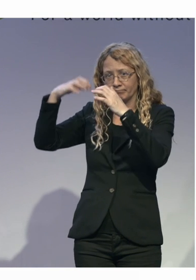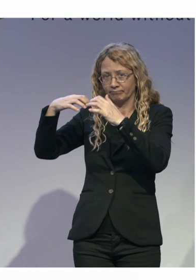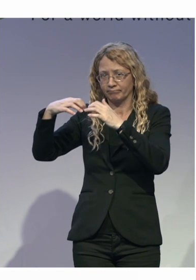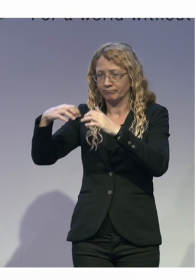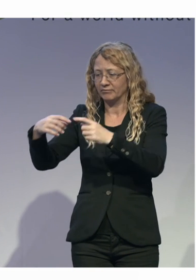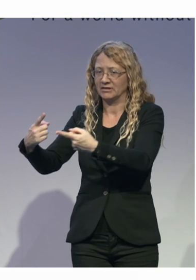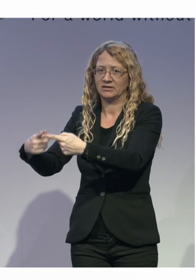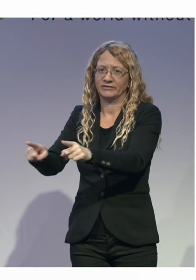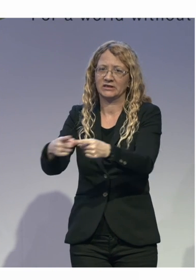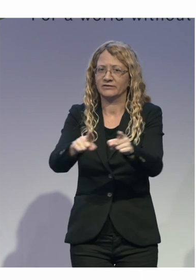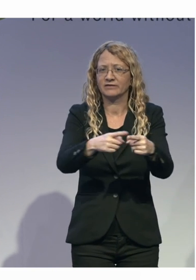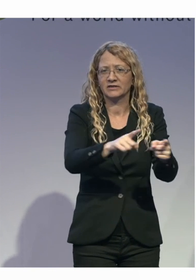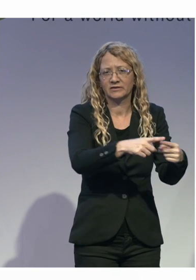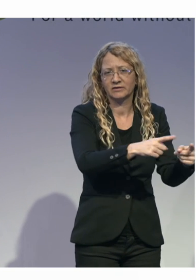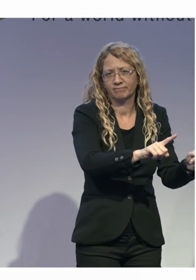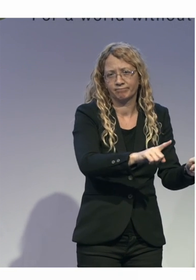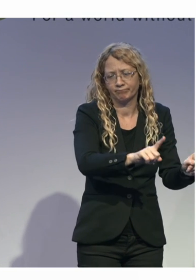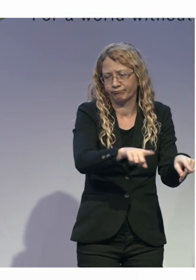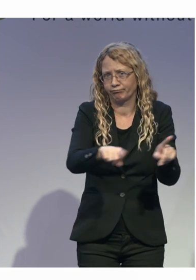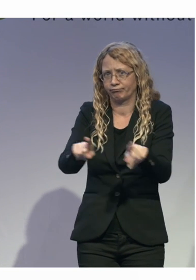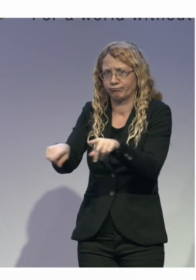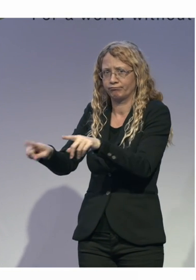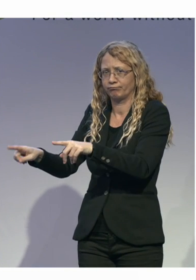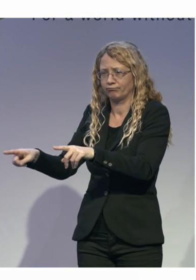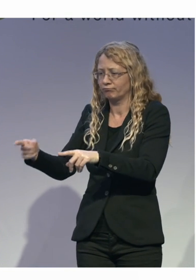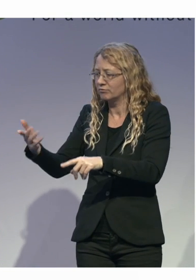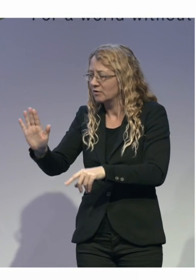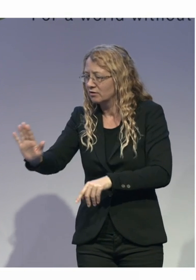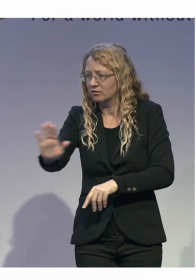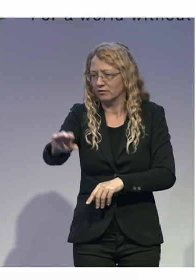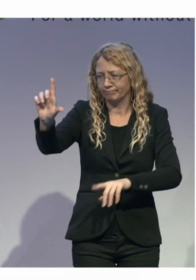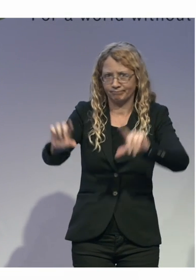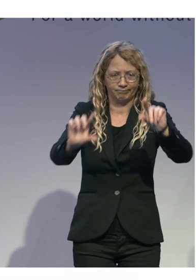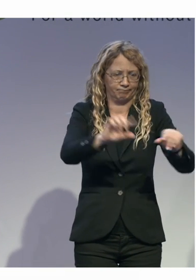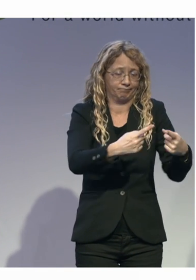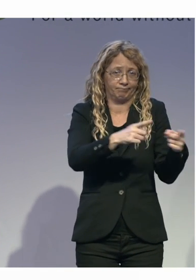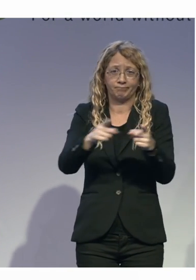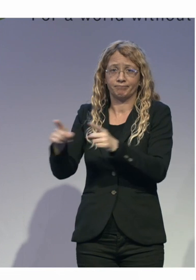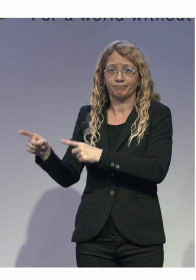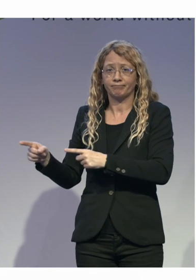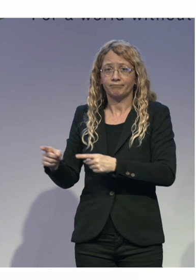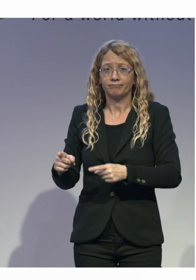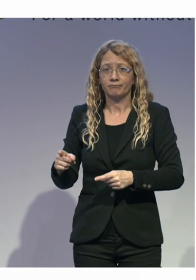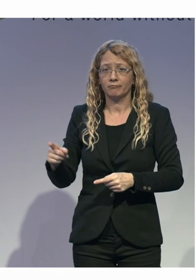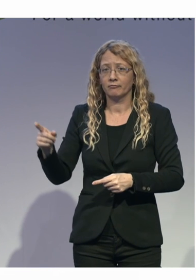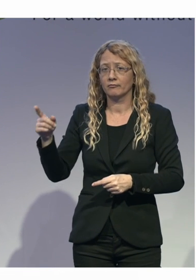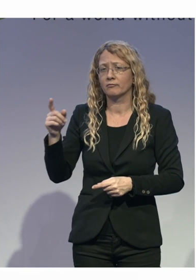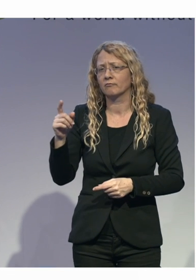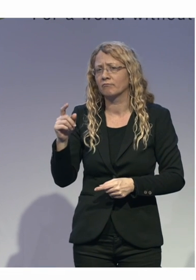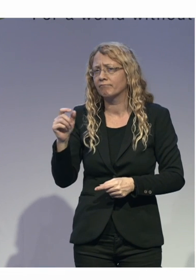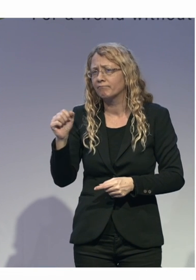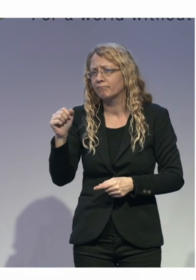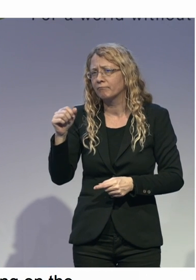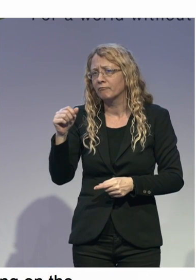buy, you get different results. And, sometimes, I think it would be a good idea to have a